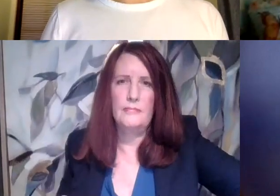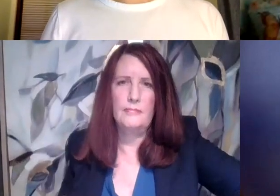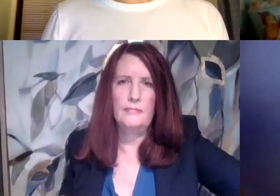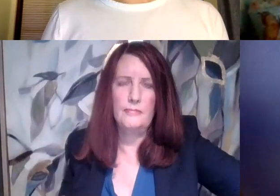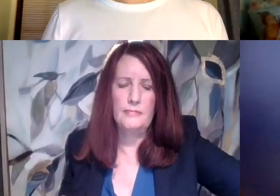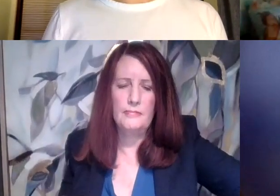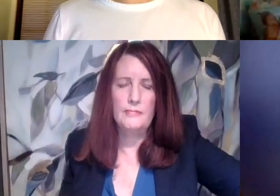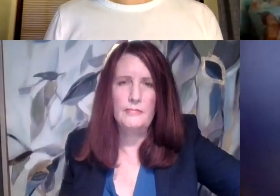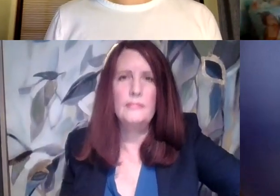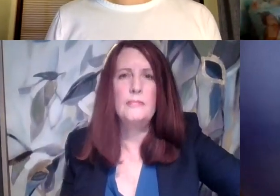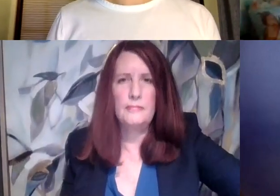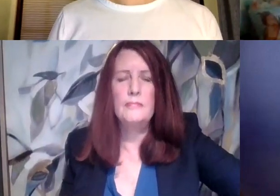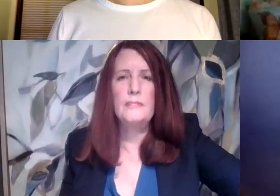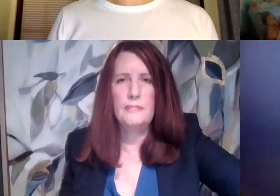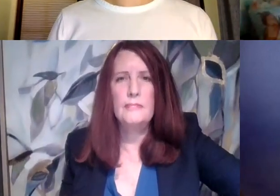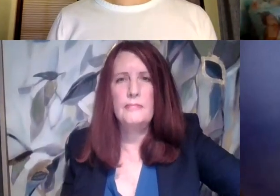Okay, I'm going to let everybody in.